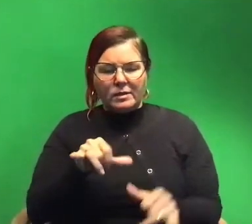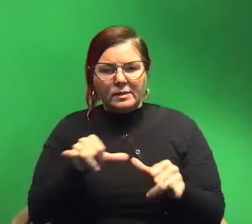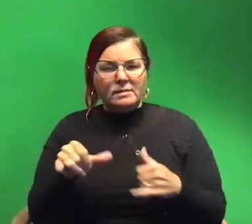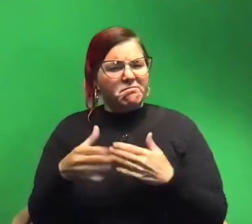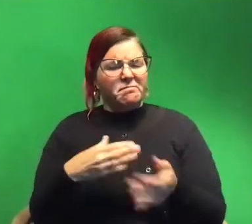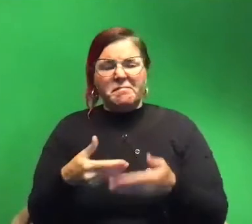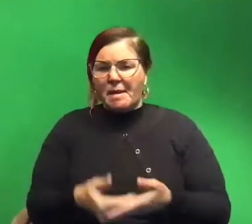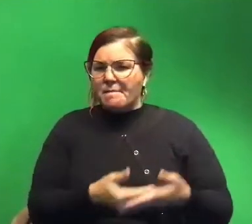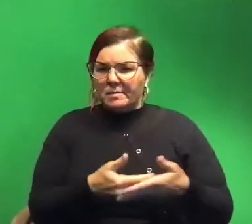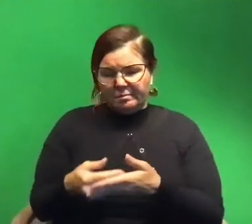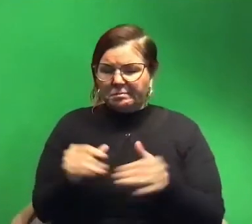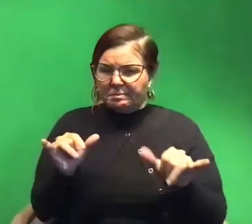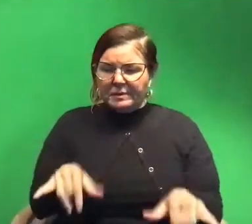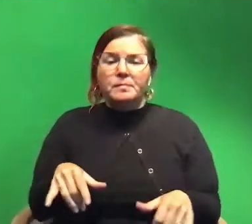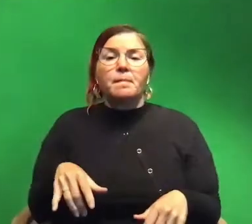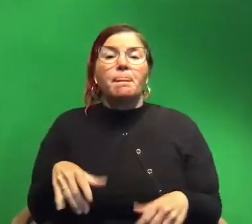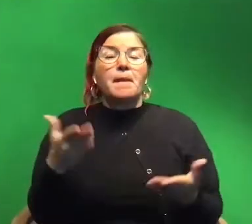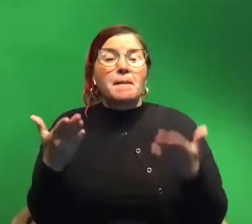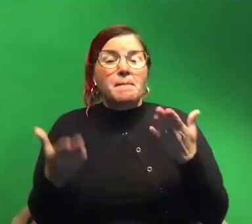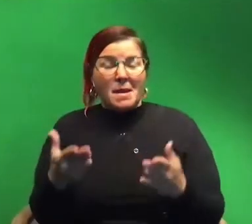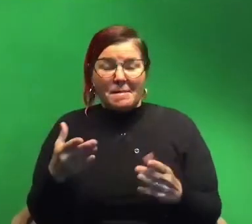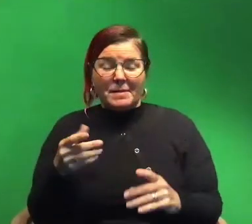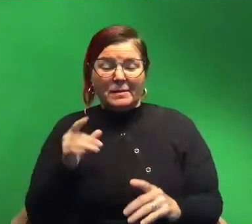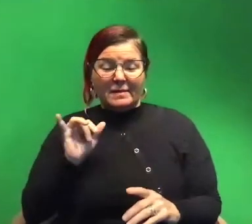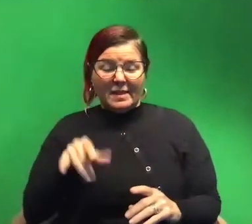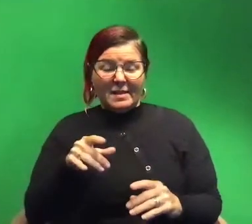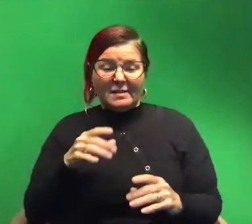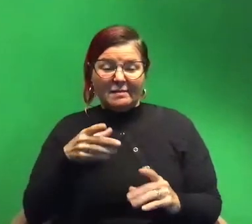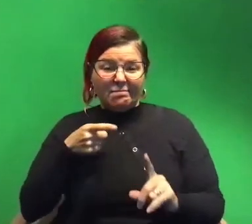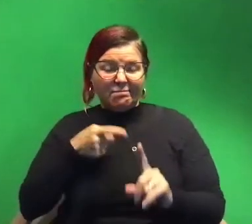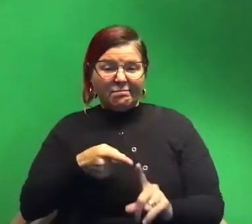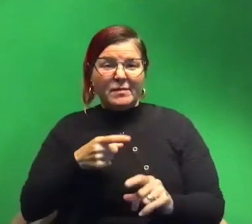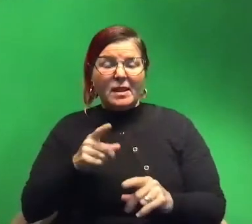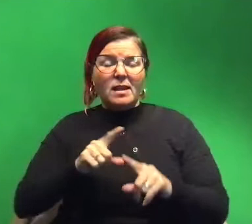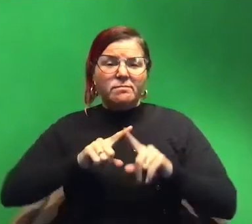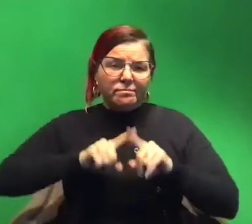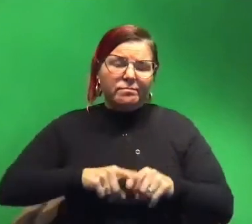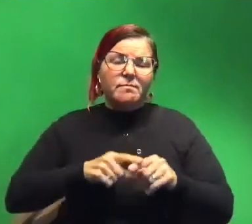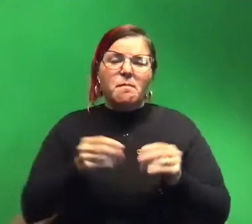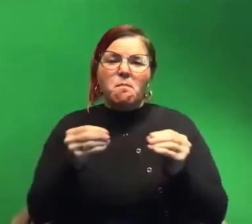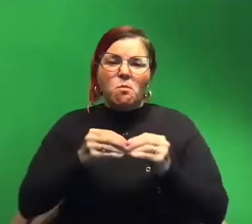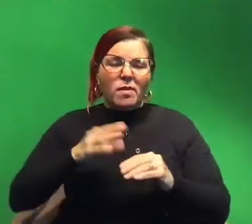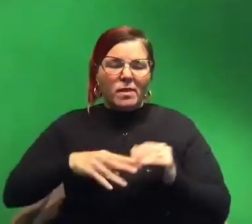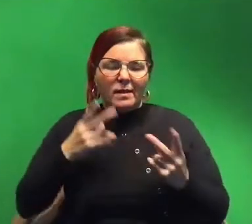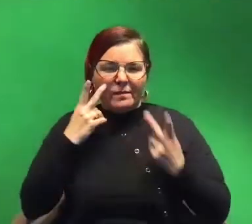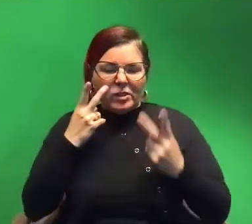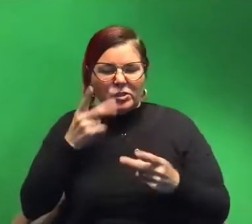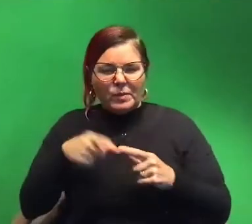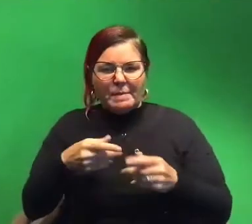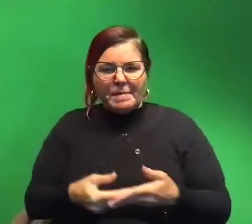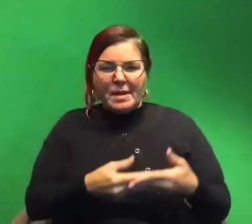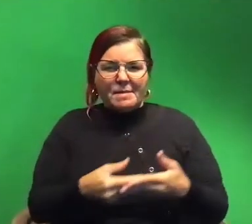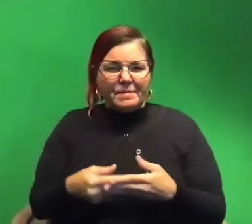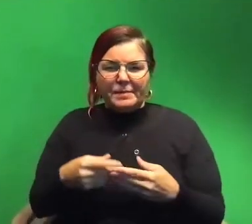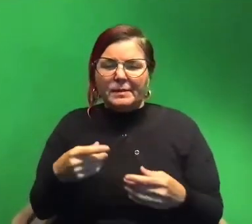itty bitty. And maybe at that point that that's even the sense they rely on more than vision. Um probably just because of that